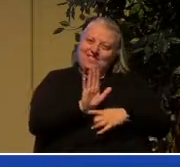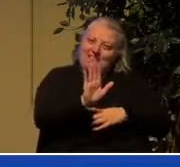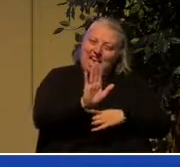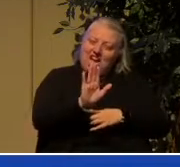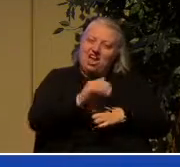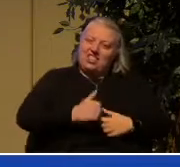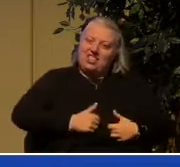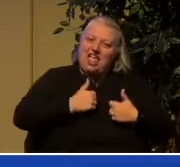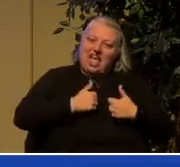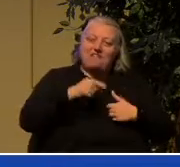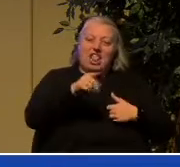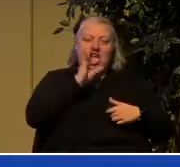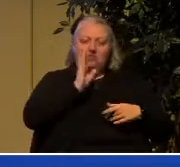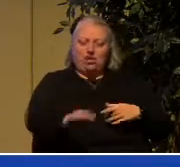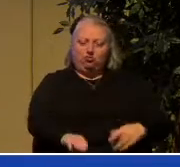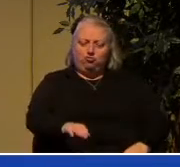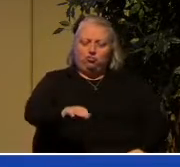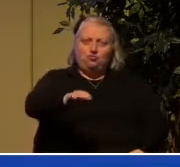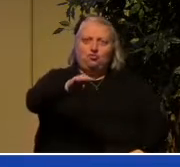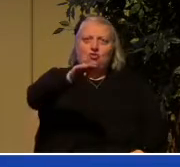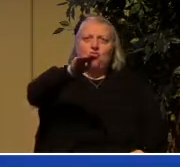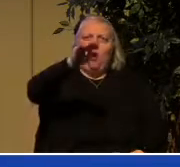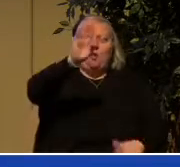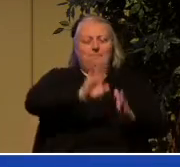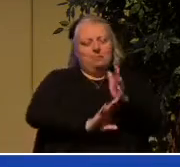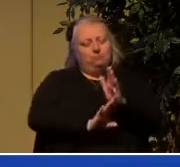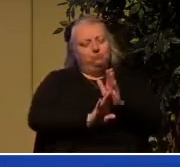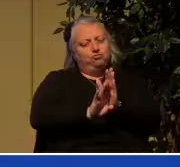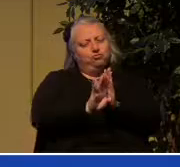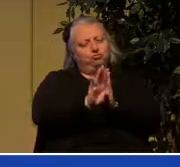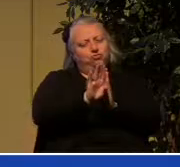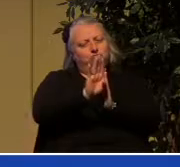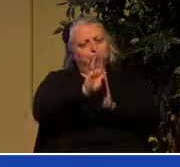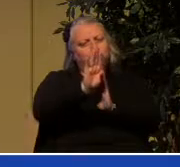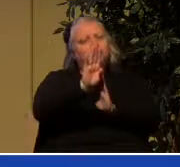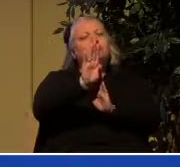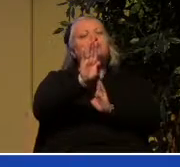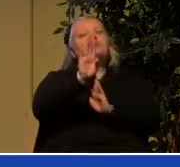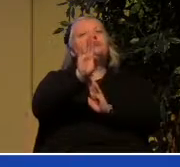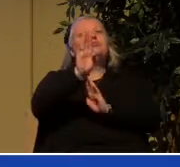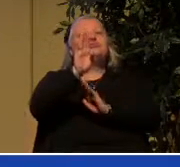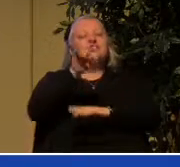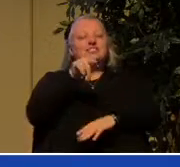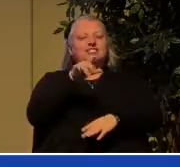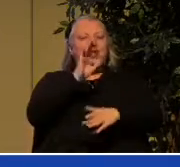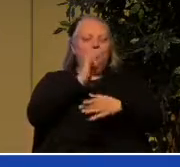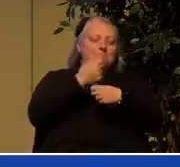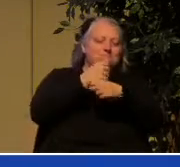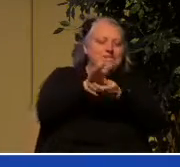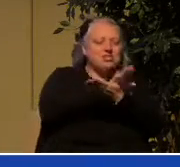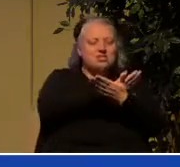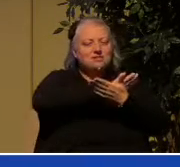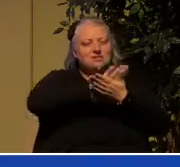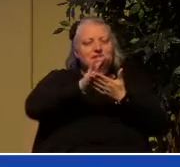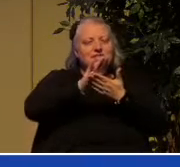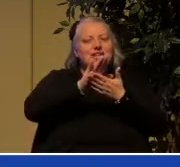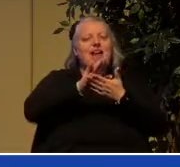be built up and sanctified into suitable inhabitants for my kingdom